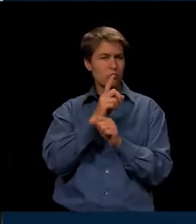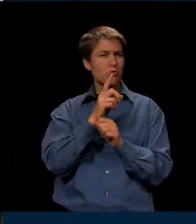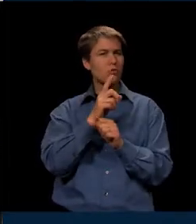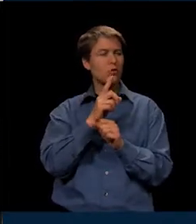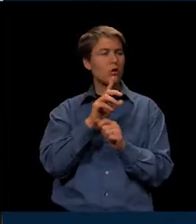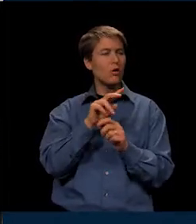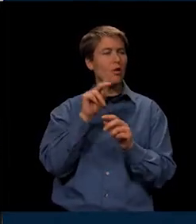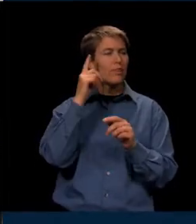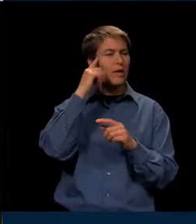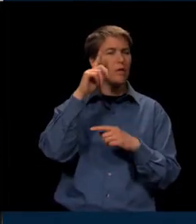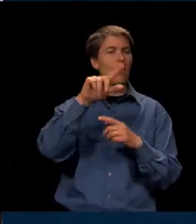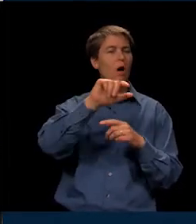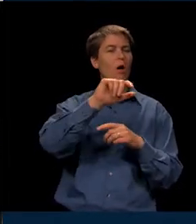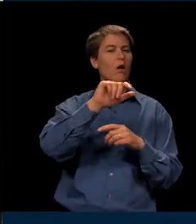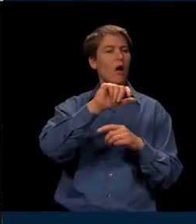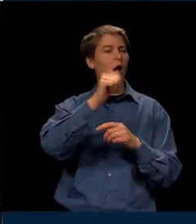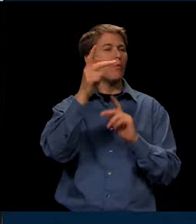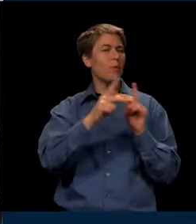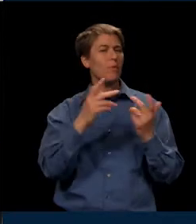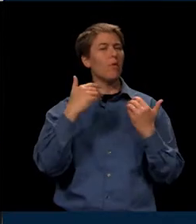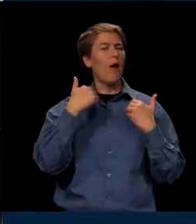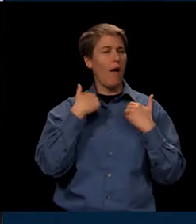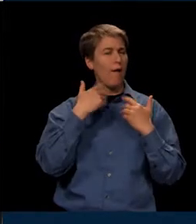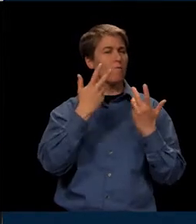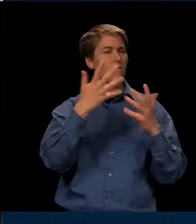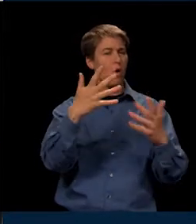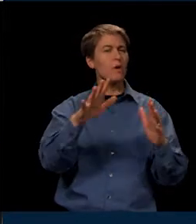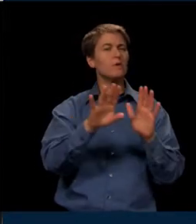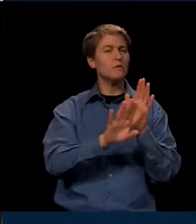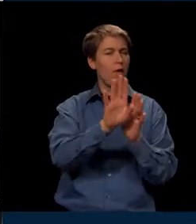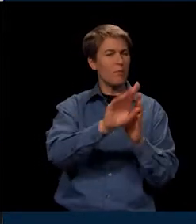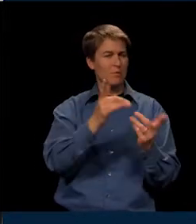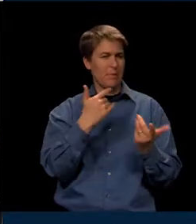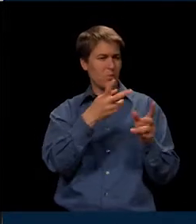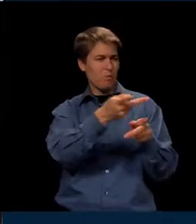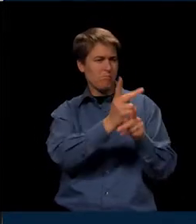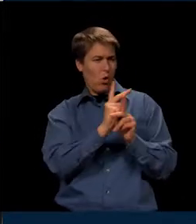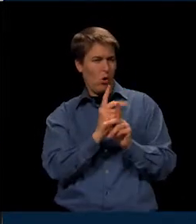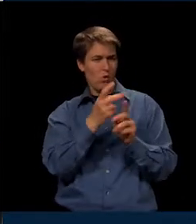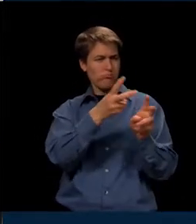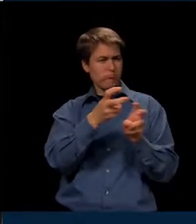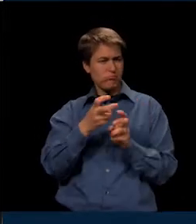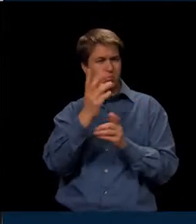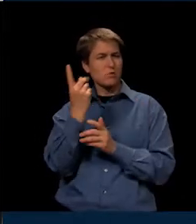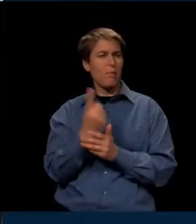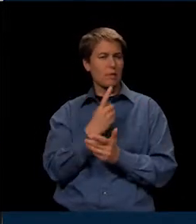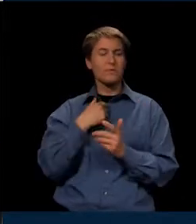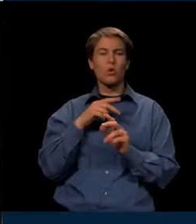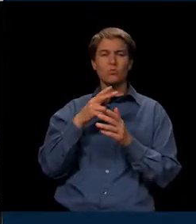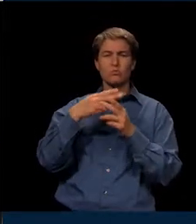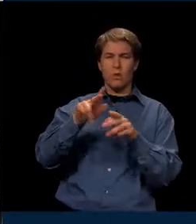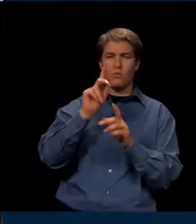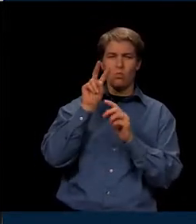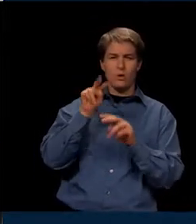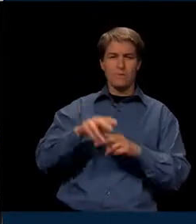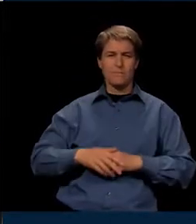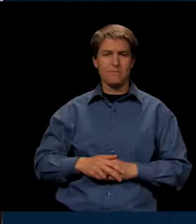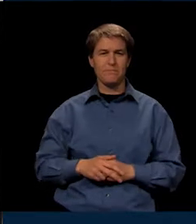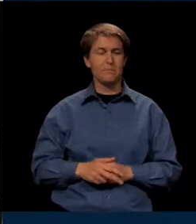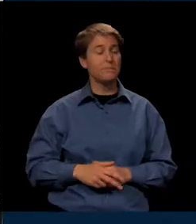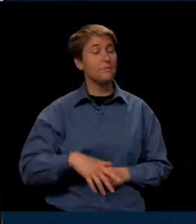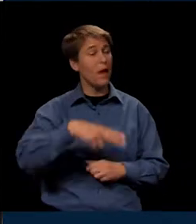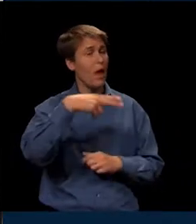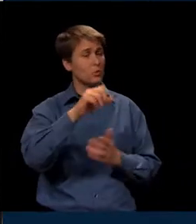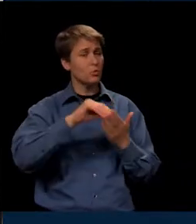developed and what could we take that would be wonderful for our program. So just a moment of watching a program. As high school